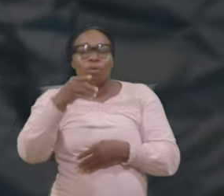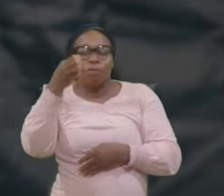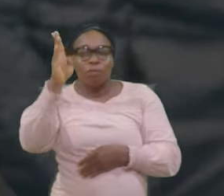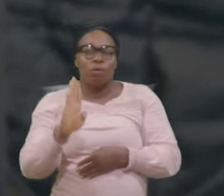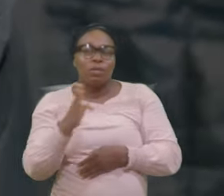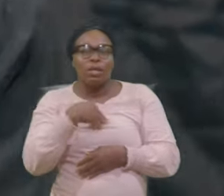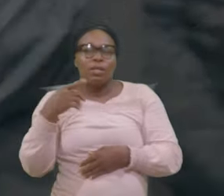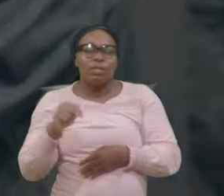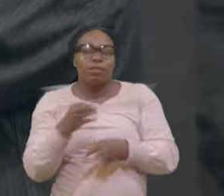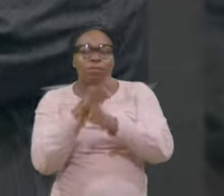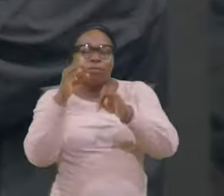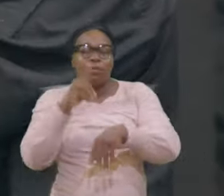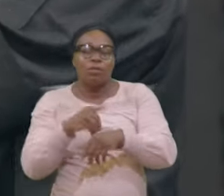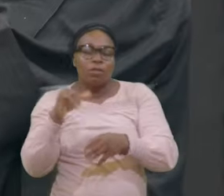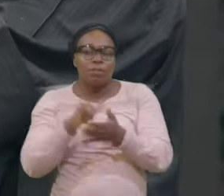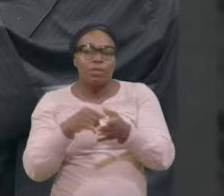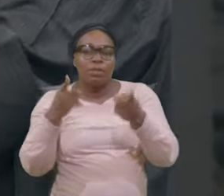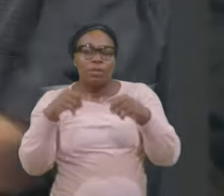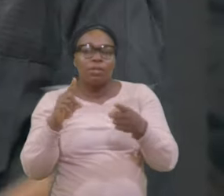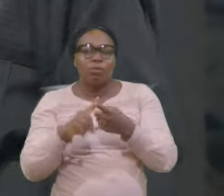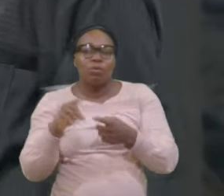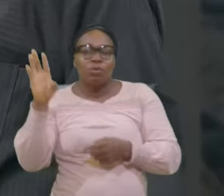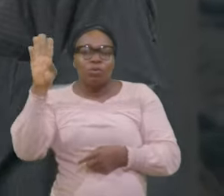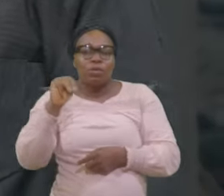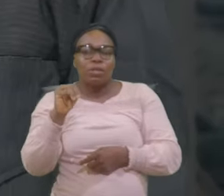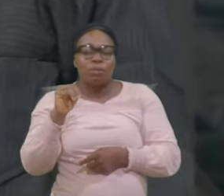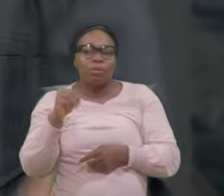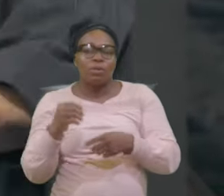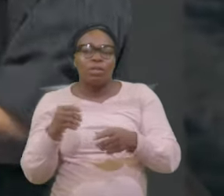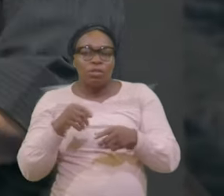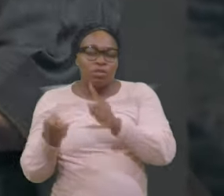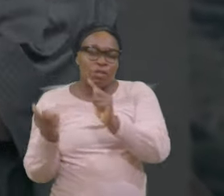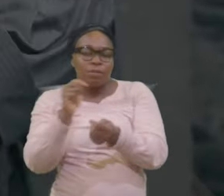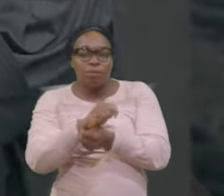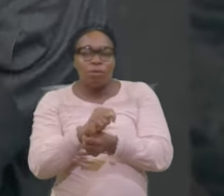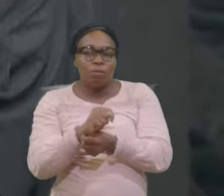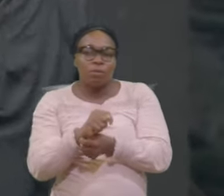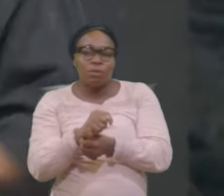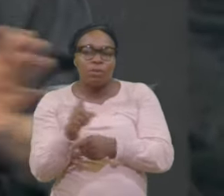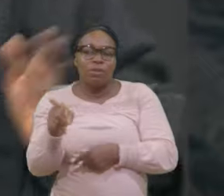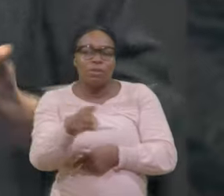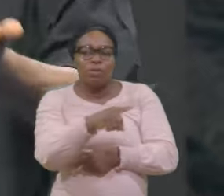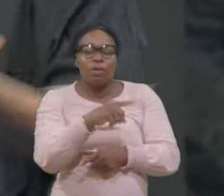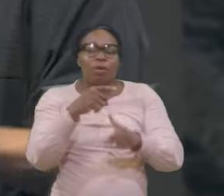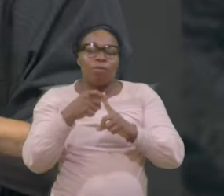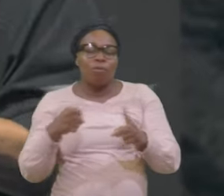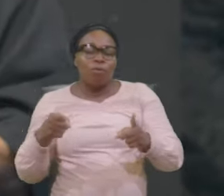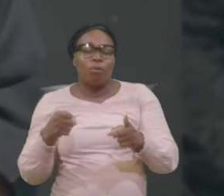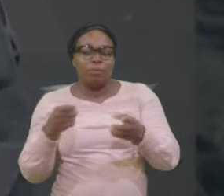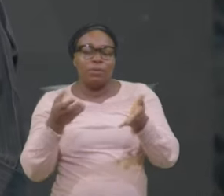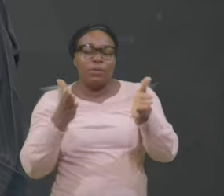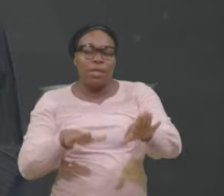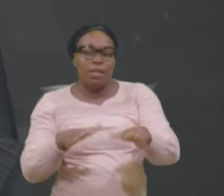him Now Transform him Transform him From death Unto life